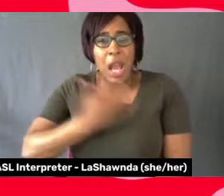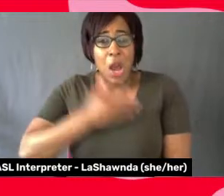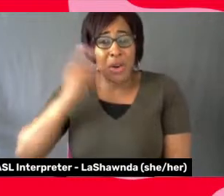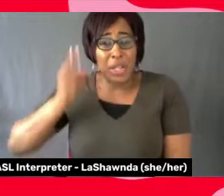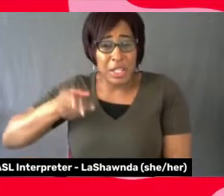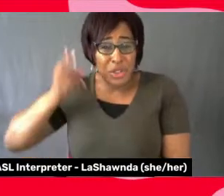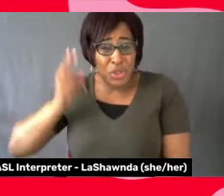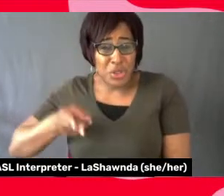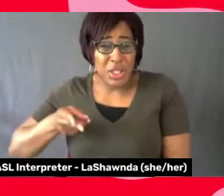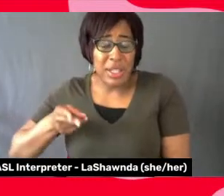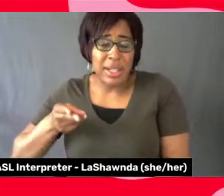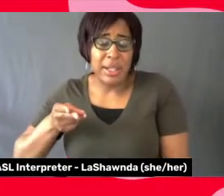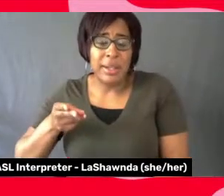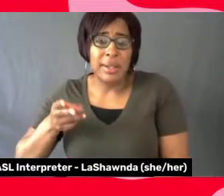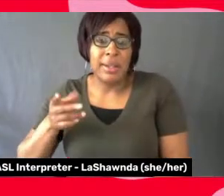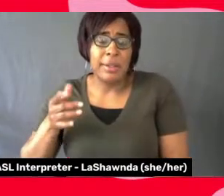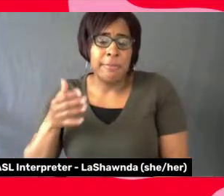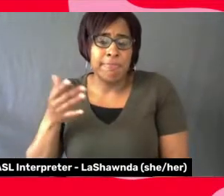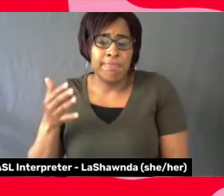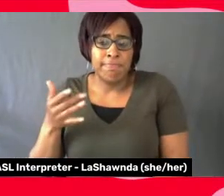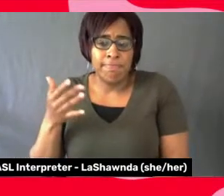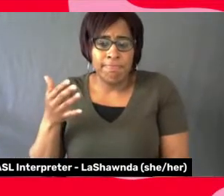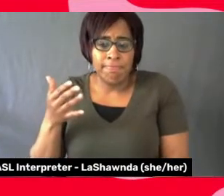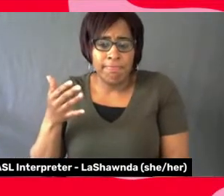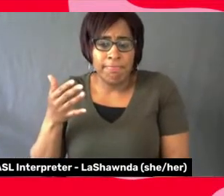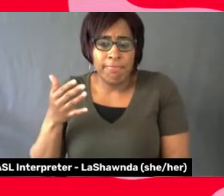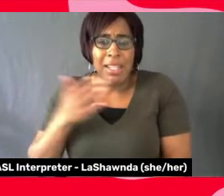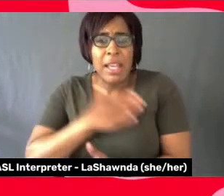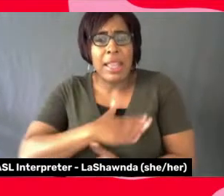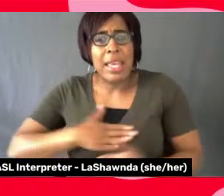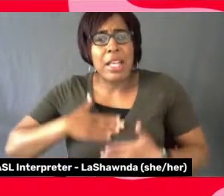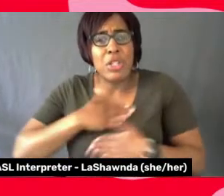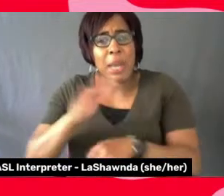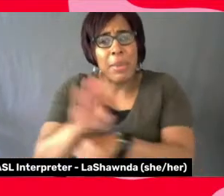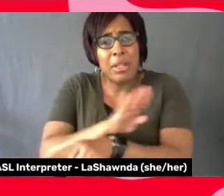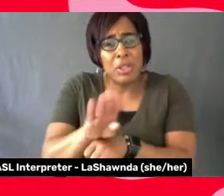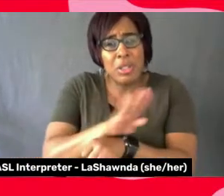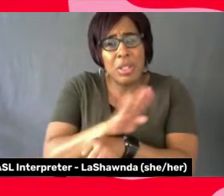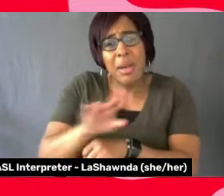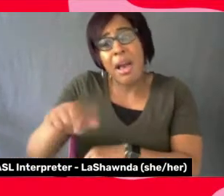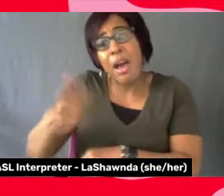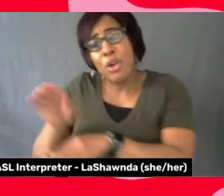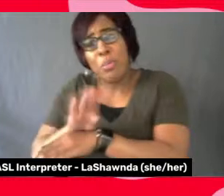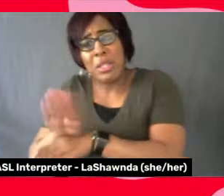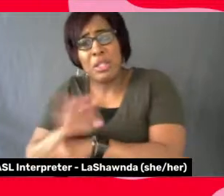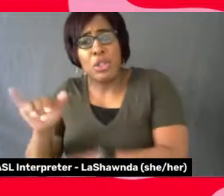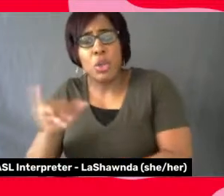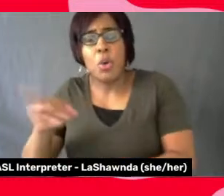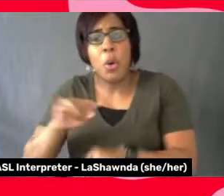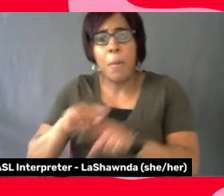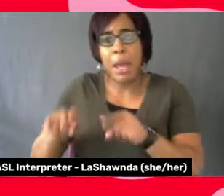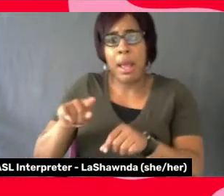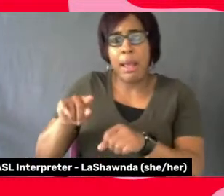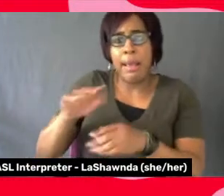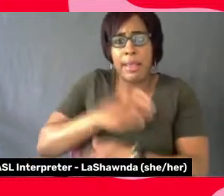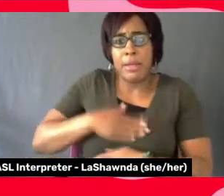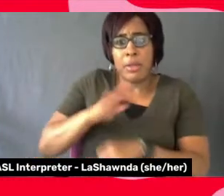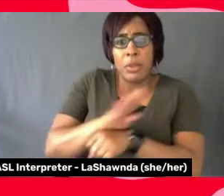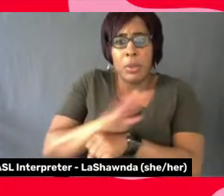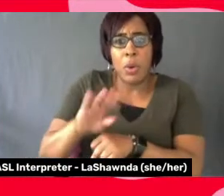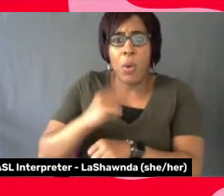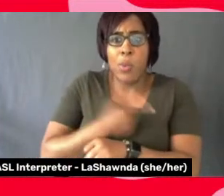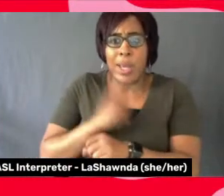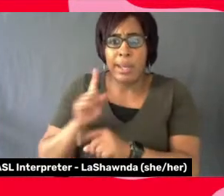you know, our, in the entertainment industry, in other industries, in the entertainment industries, we build upon each other. Because we're each making,